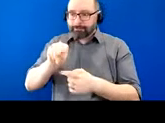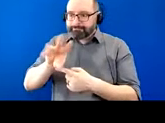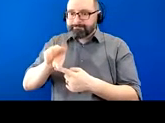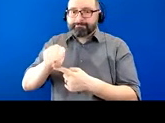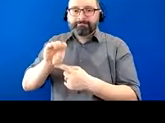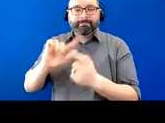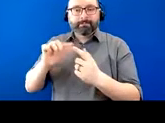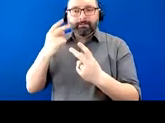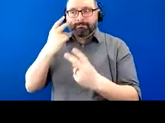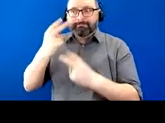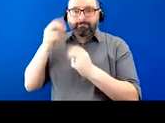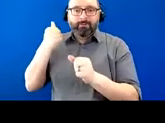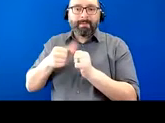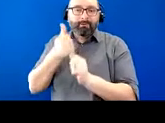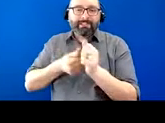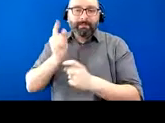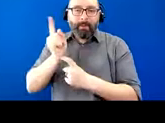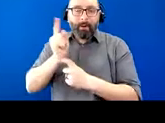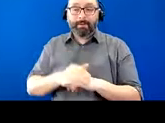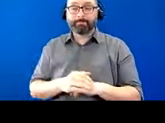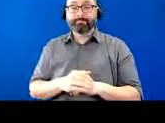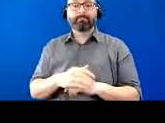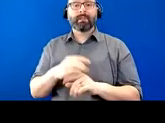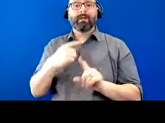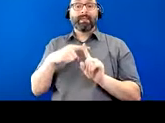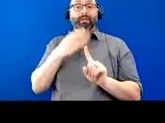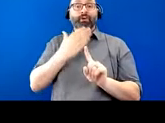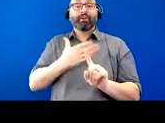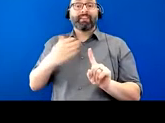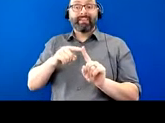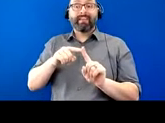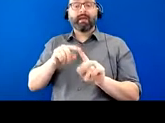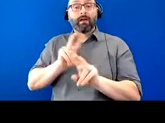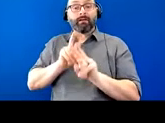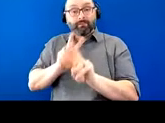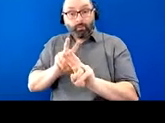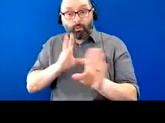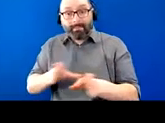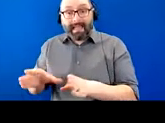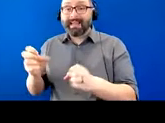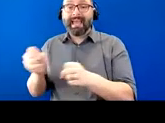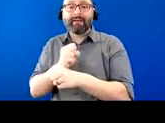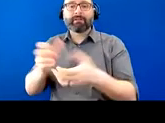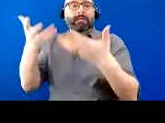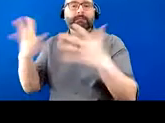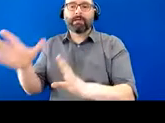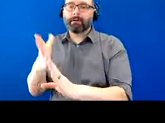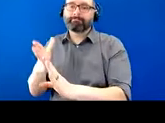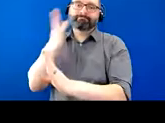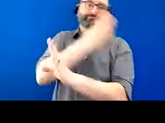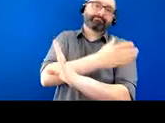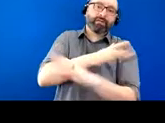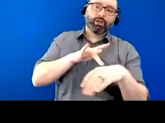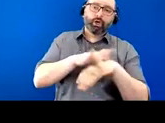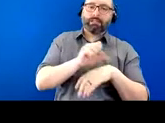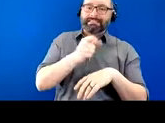with him. And the good thing was, was that, as you mentioned, the funeral planning and all had been done in the earlier stages of